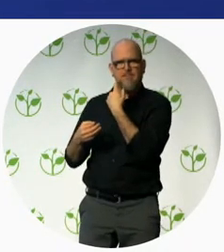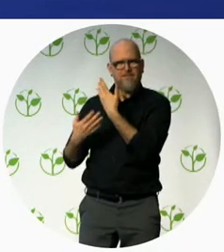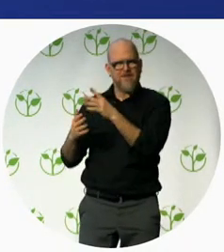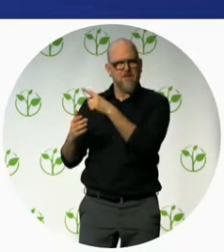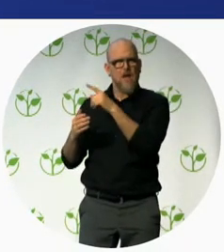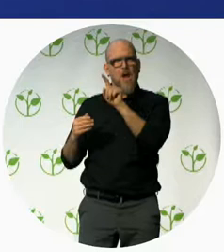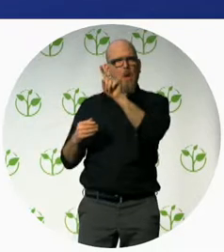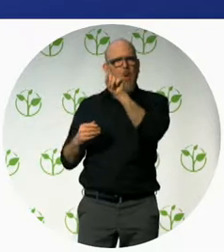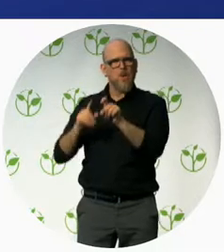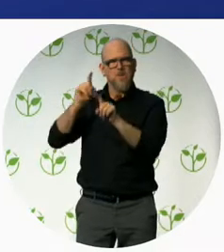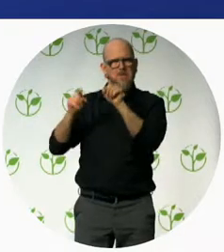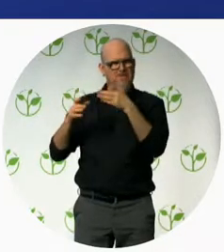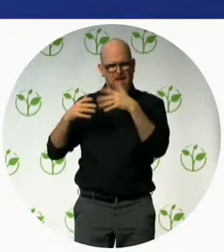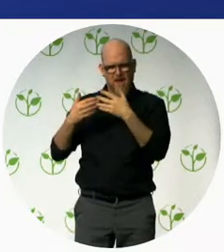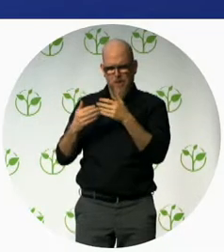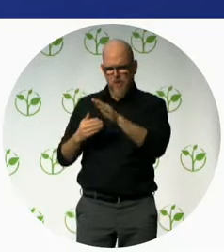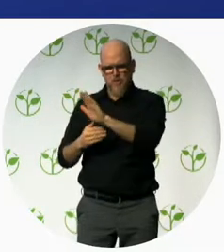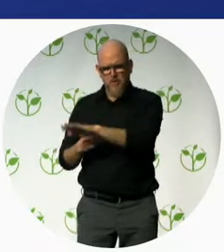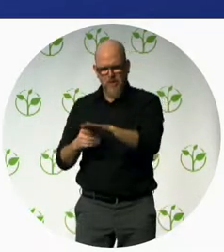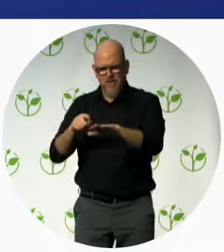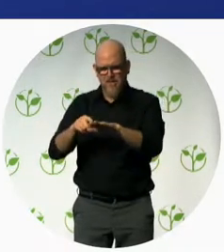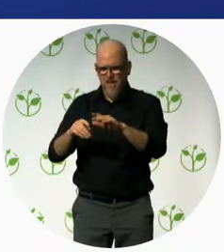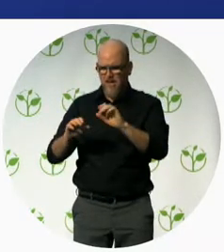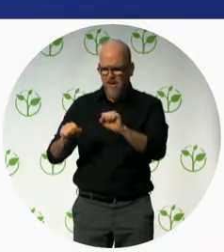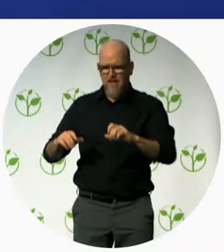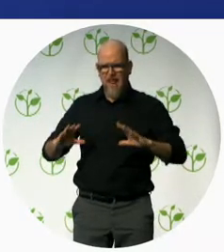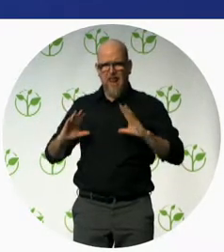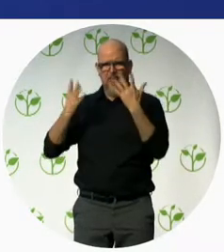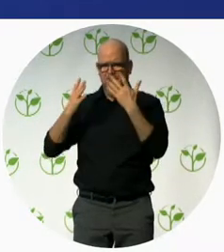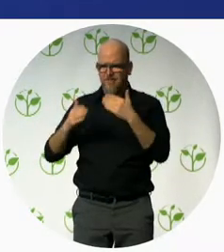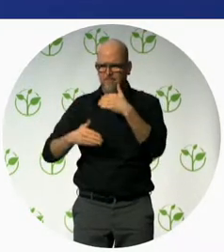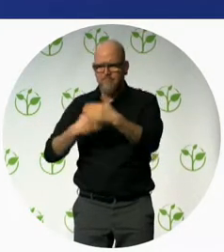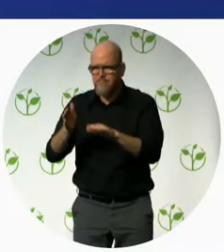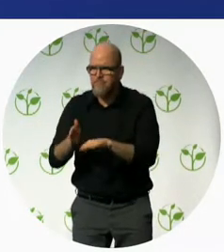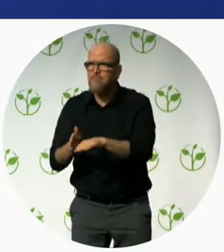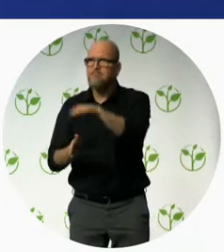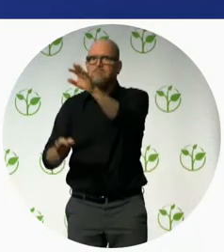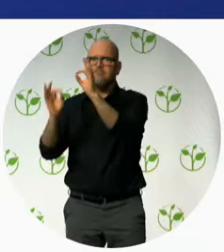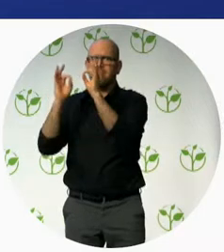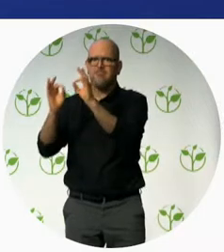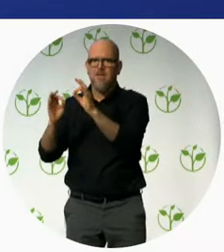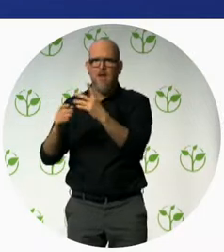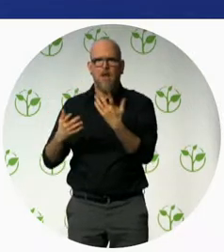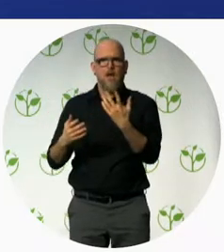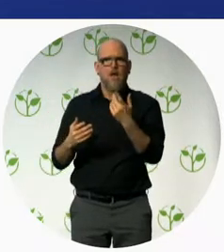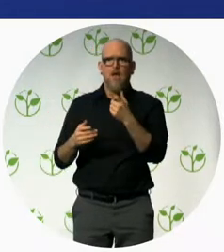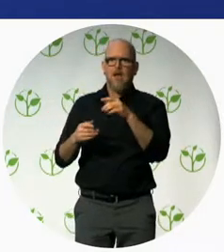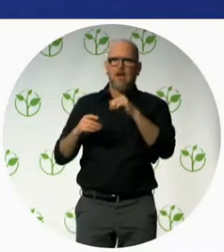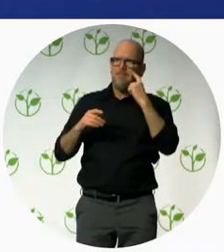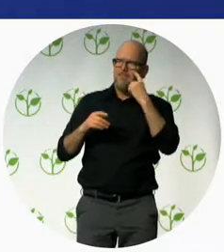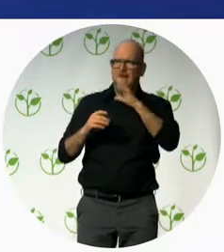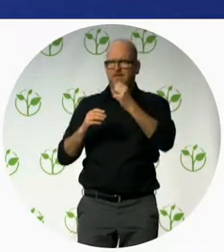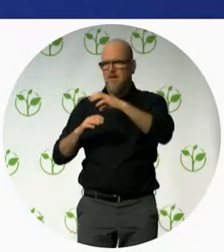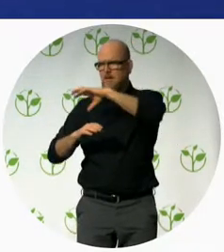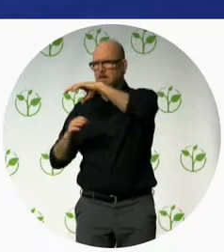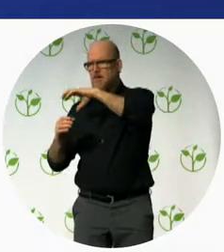children who survived the new the infant period especially in rural area what is their quality of